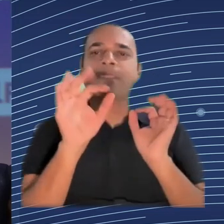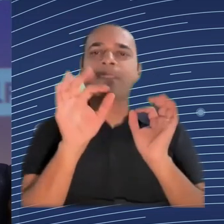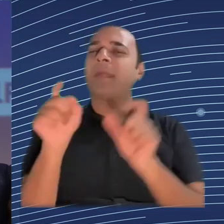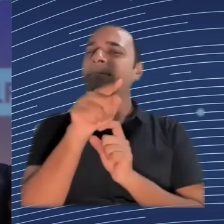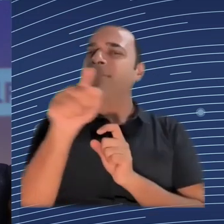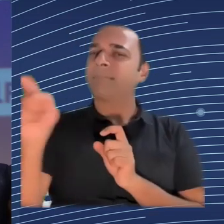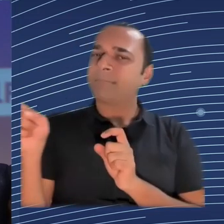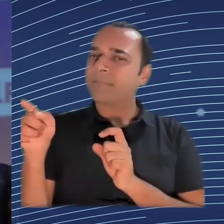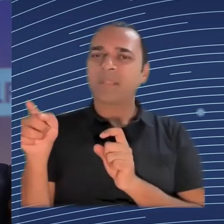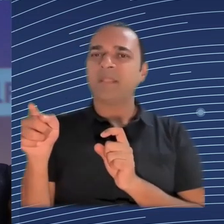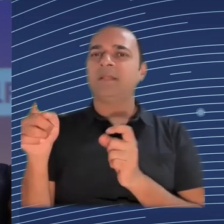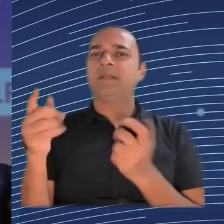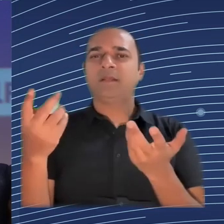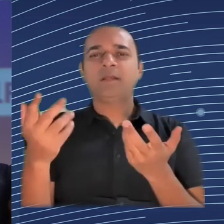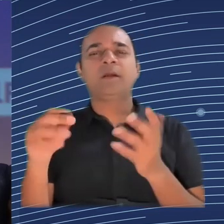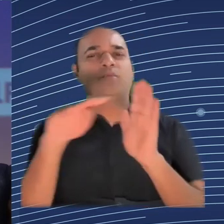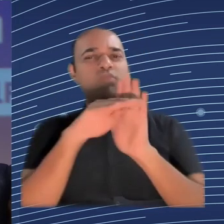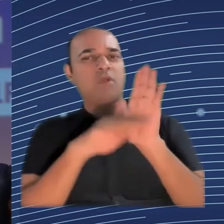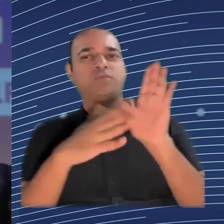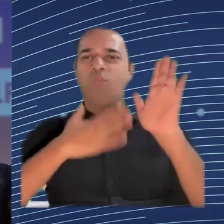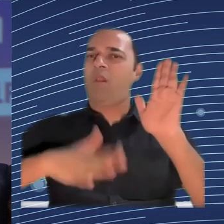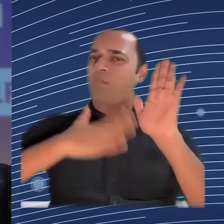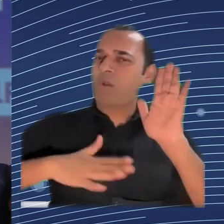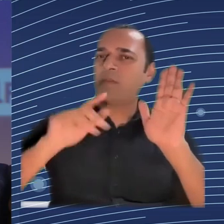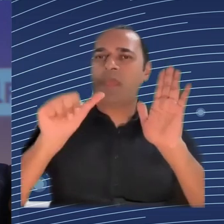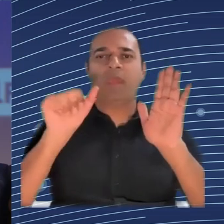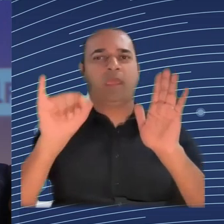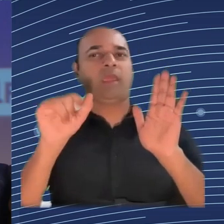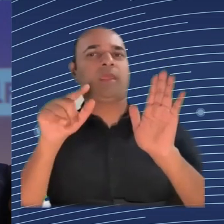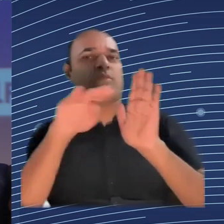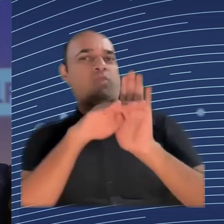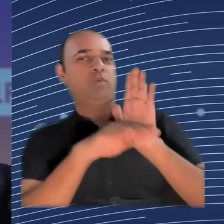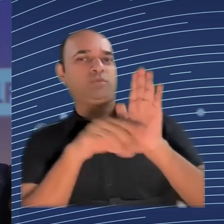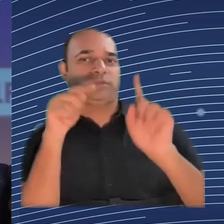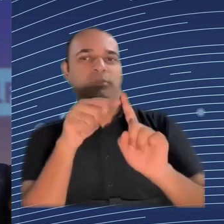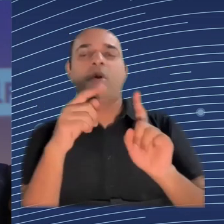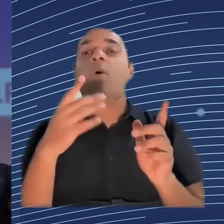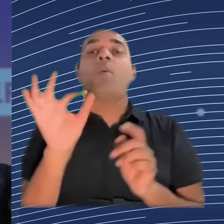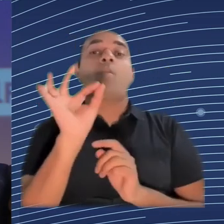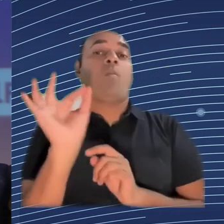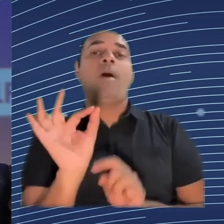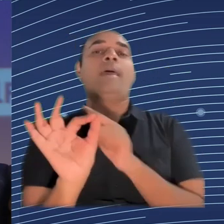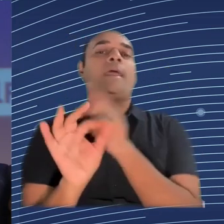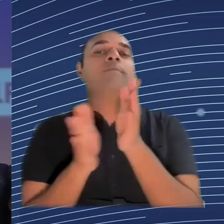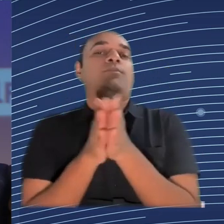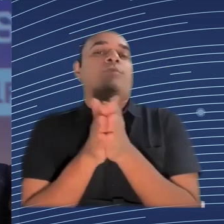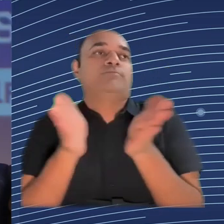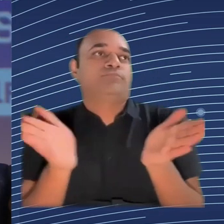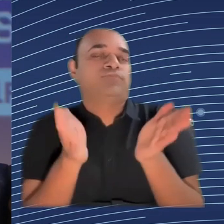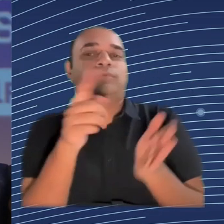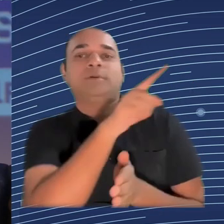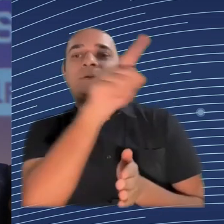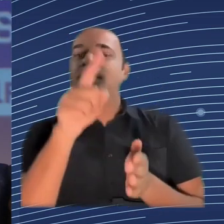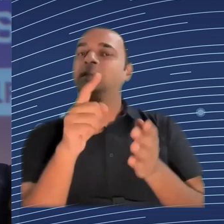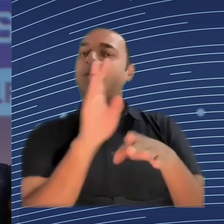regulation, people sometimes forget the other kinds of motivations that exist out there. So I want to focus